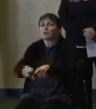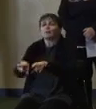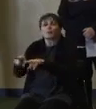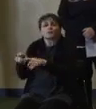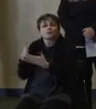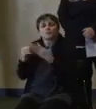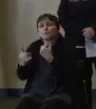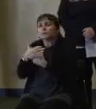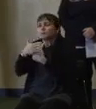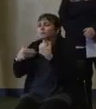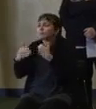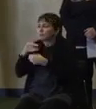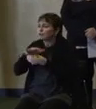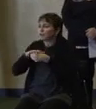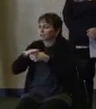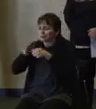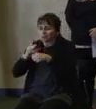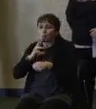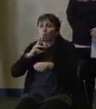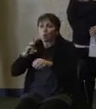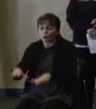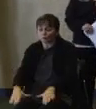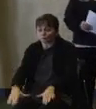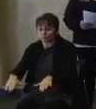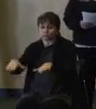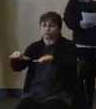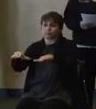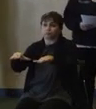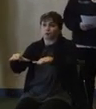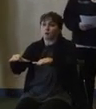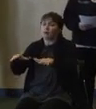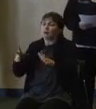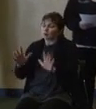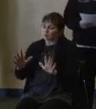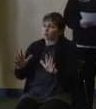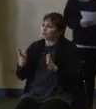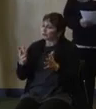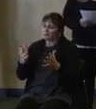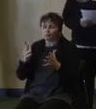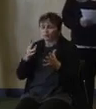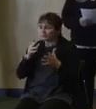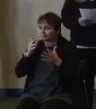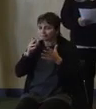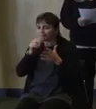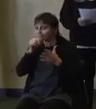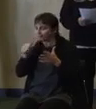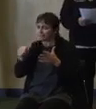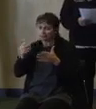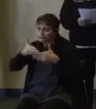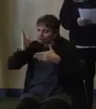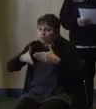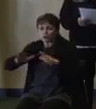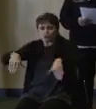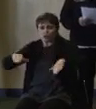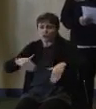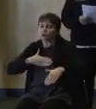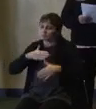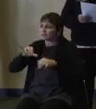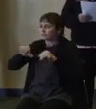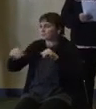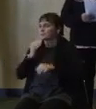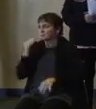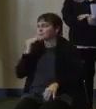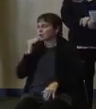and other points on the shore. So again, if you can stay home, we really want you to stay home today. Let them finish their jobs.